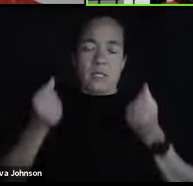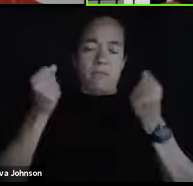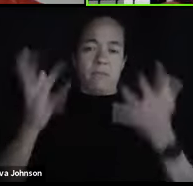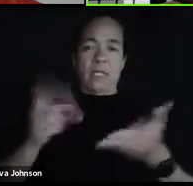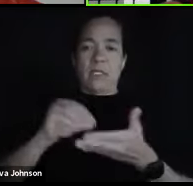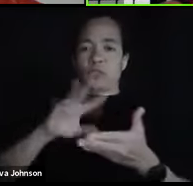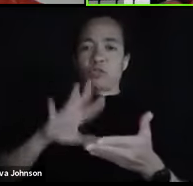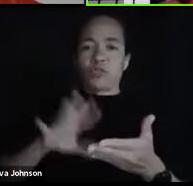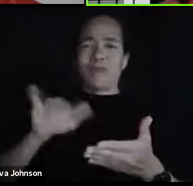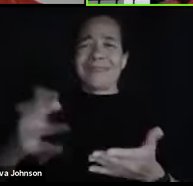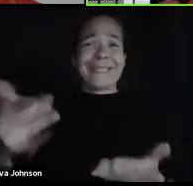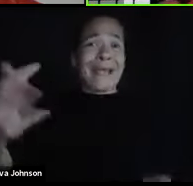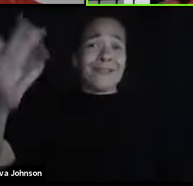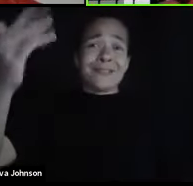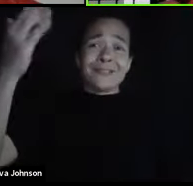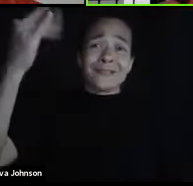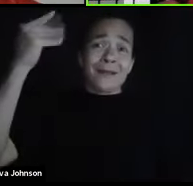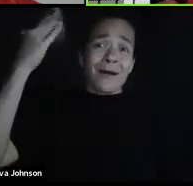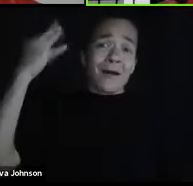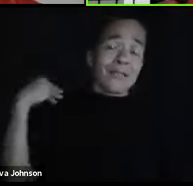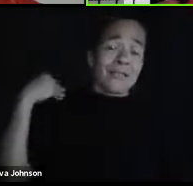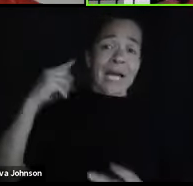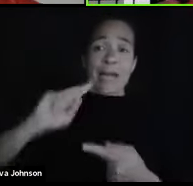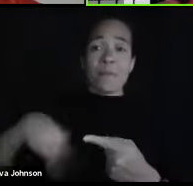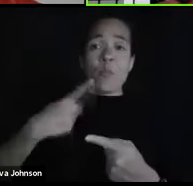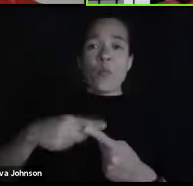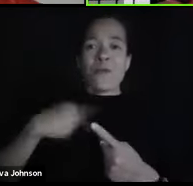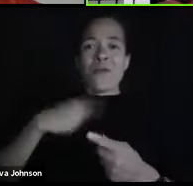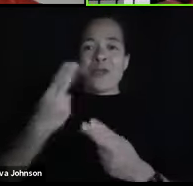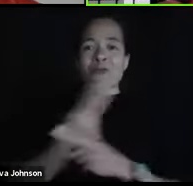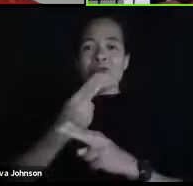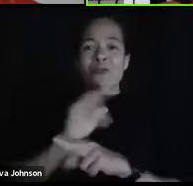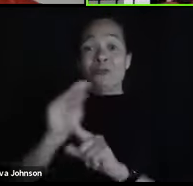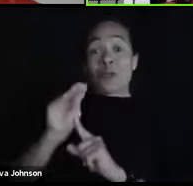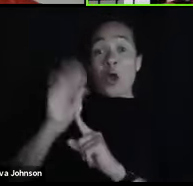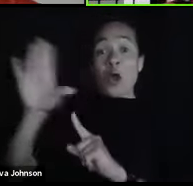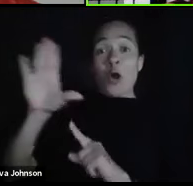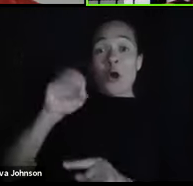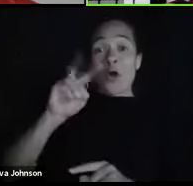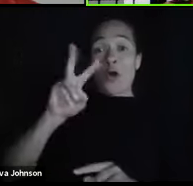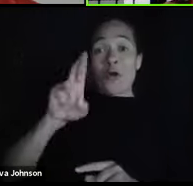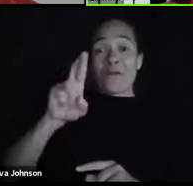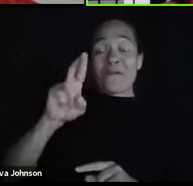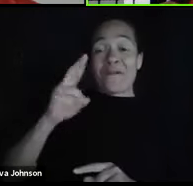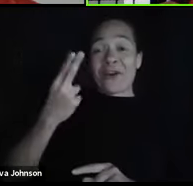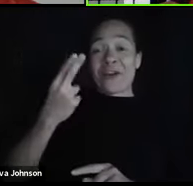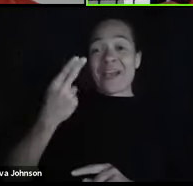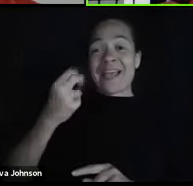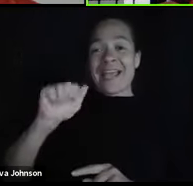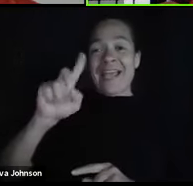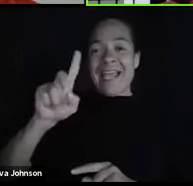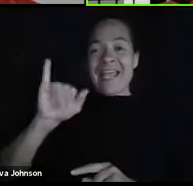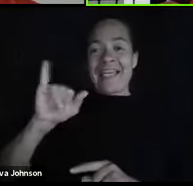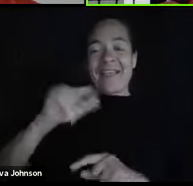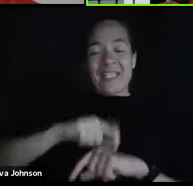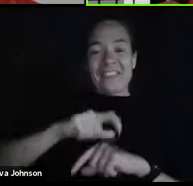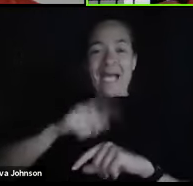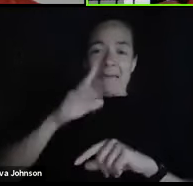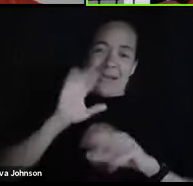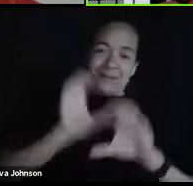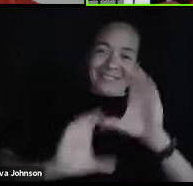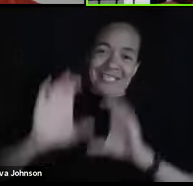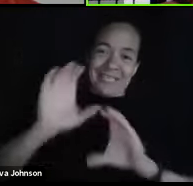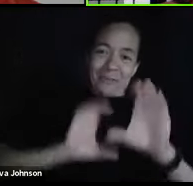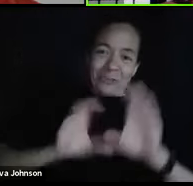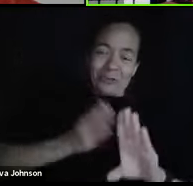back in the day when we use overheads, and I was a chemistry major at the time when I started college,